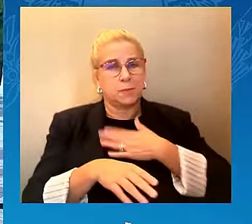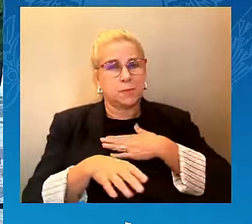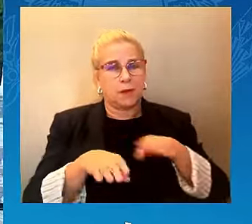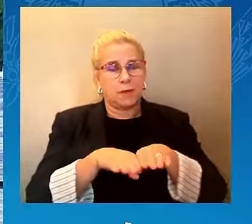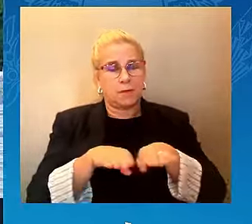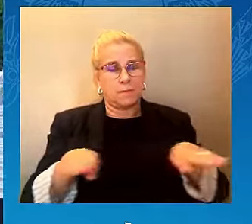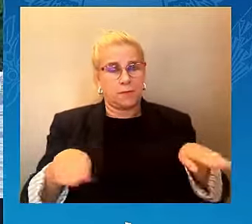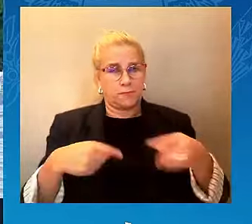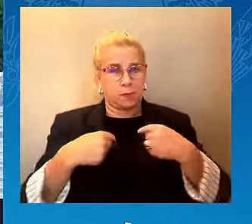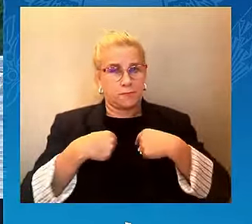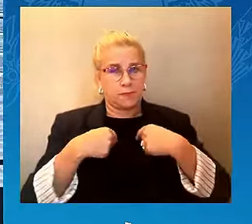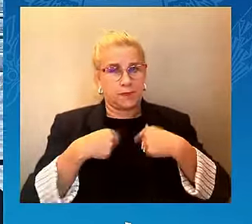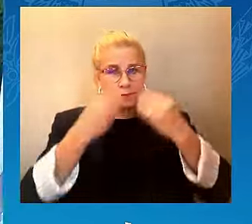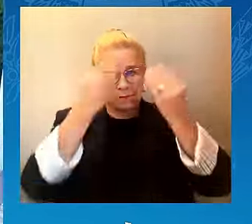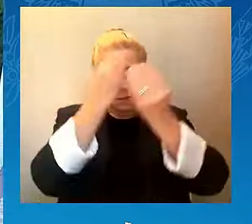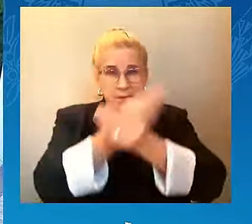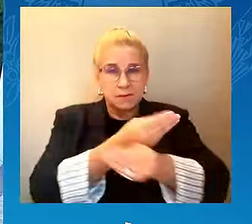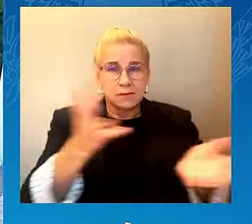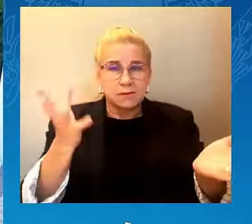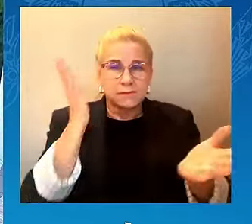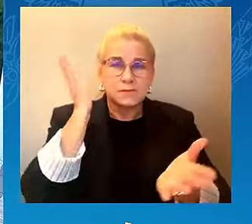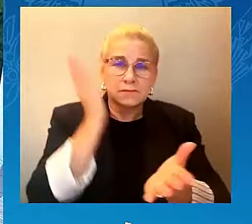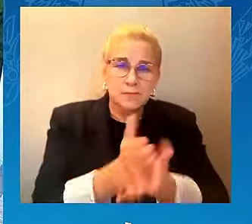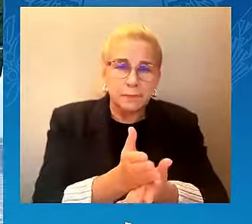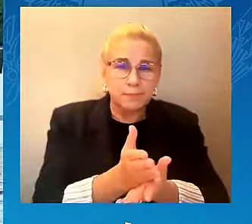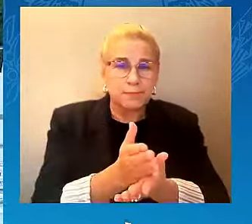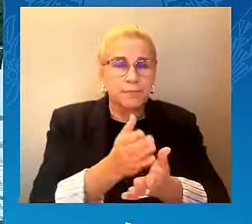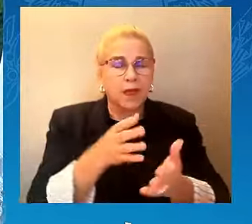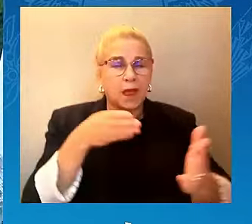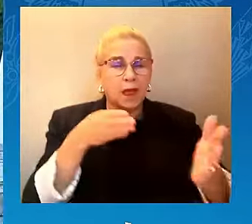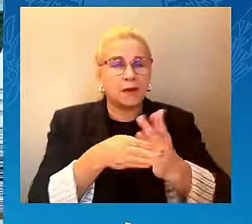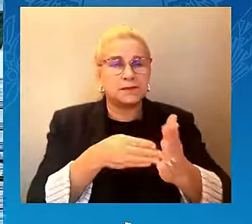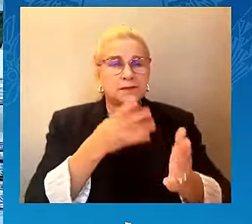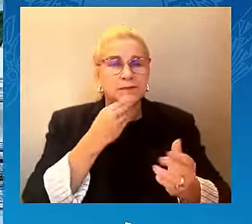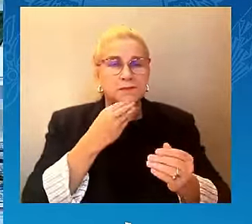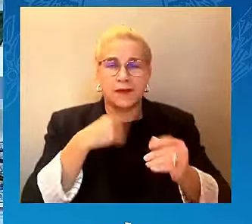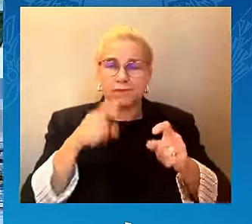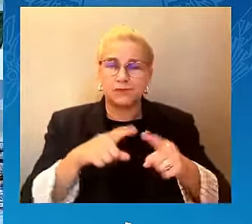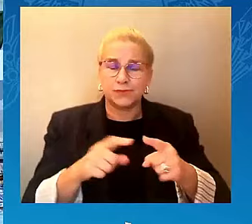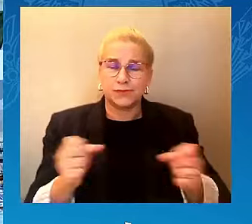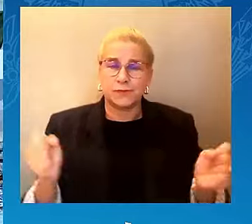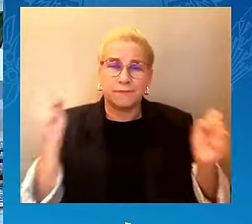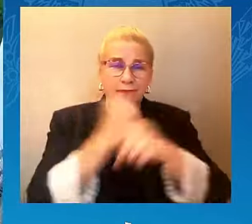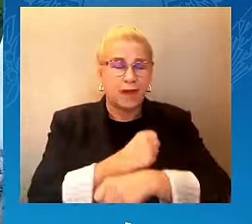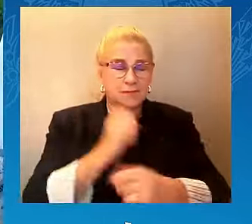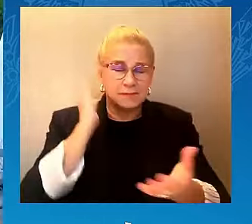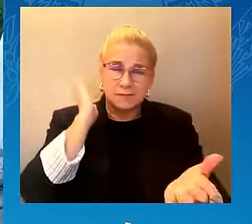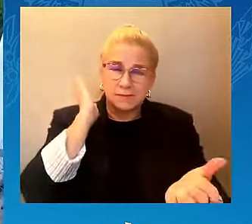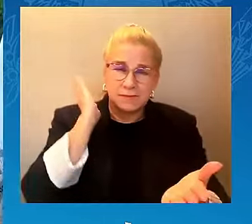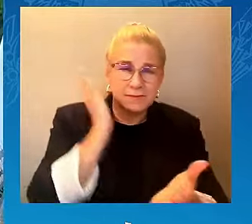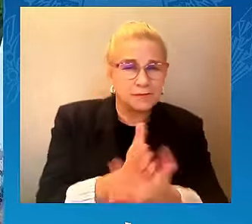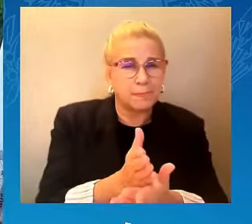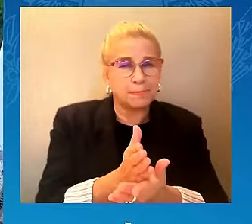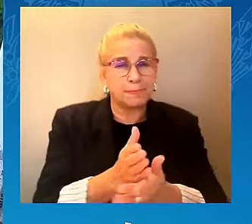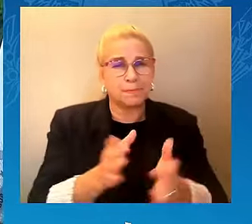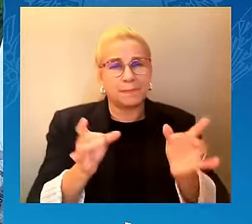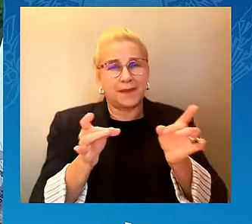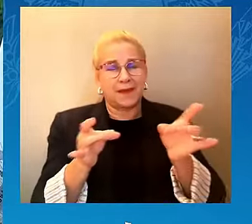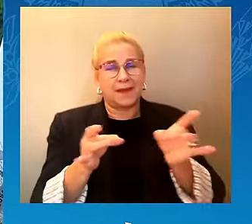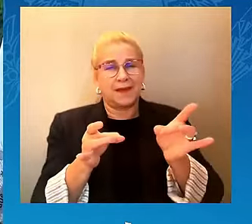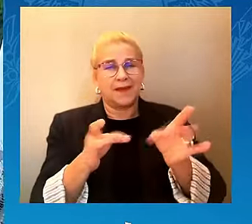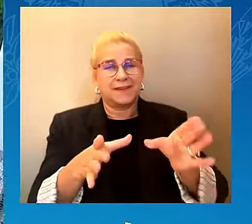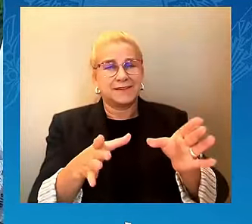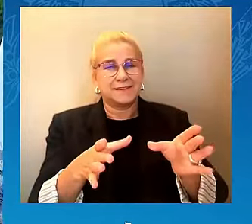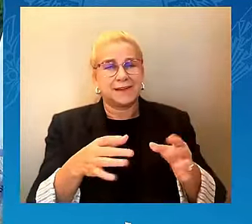When we first moved into this residence, we affixed a mezuzah on the doorpost with our family